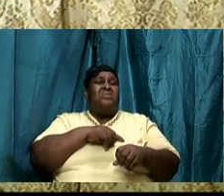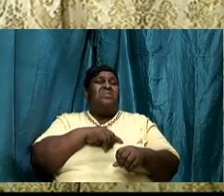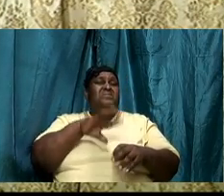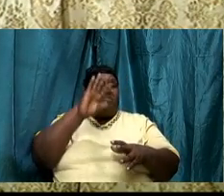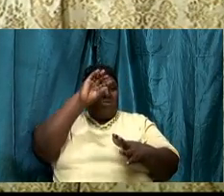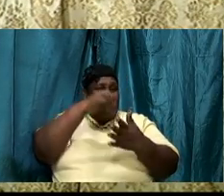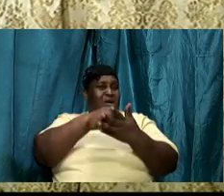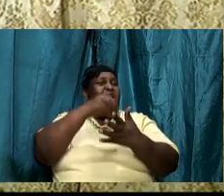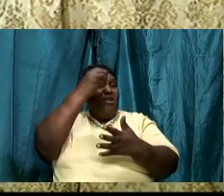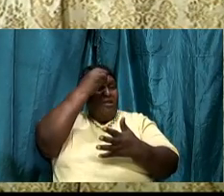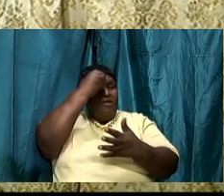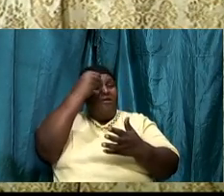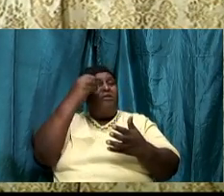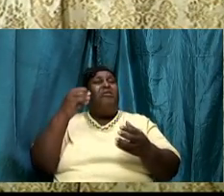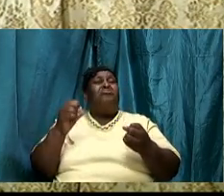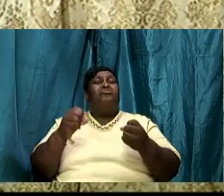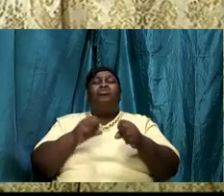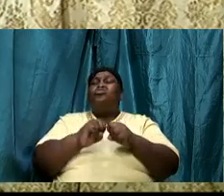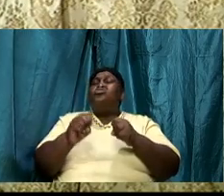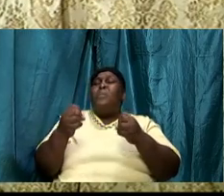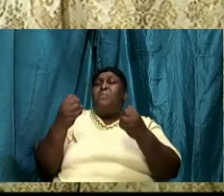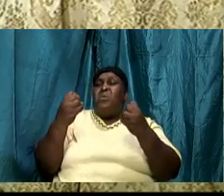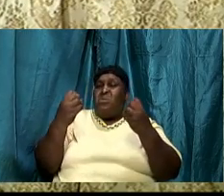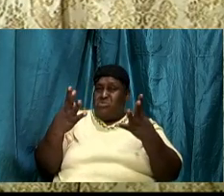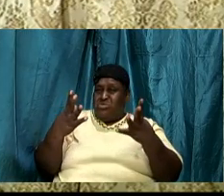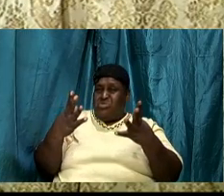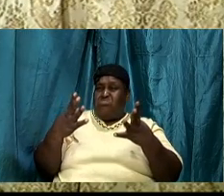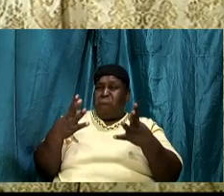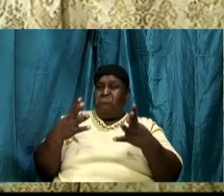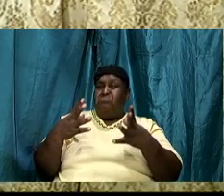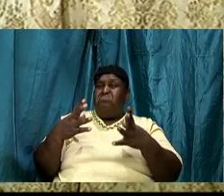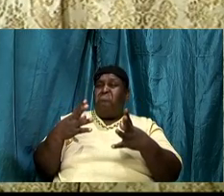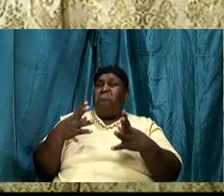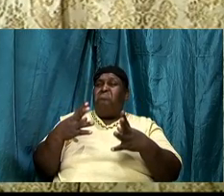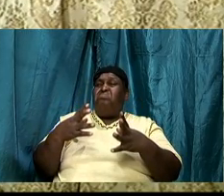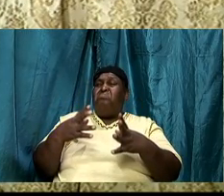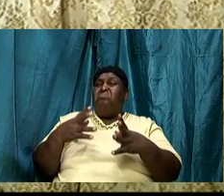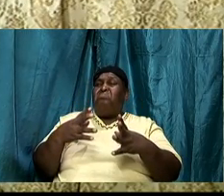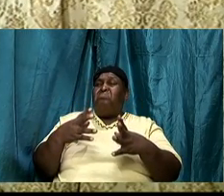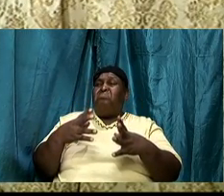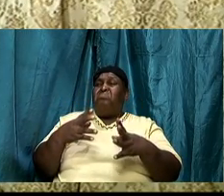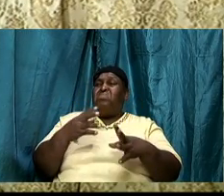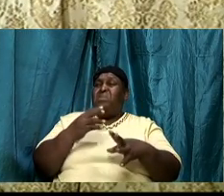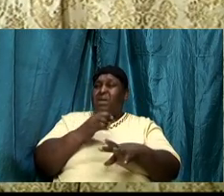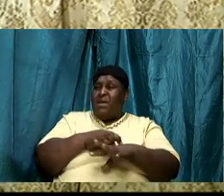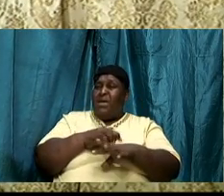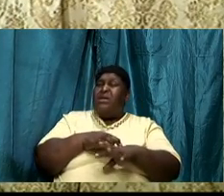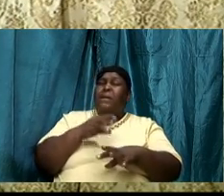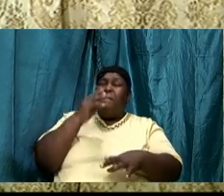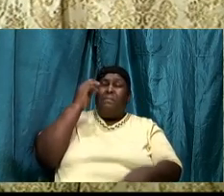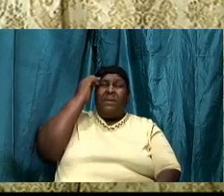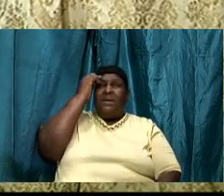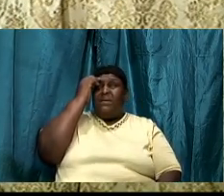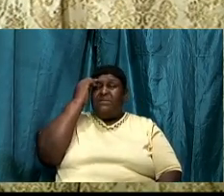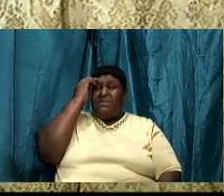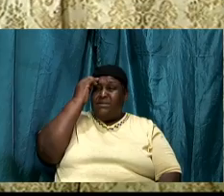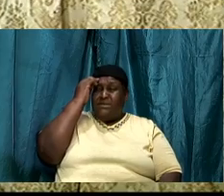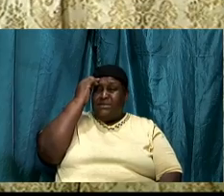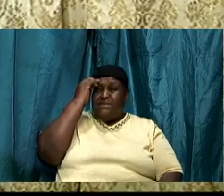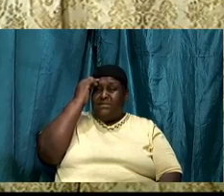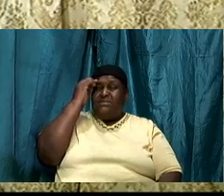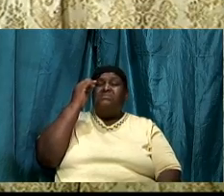where we want to look at meditating on and